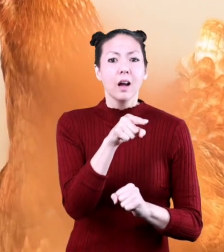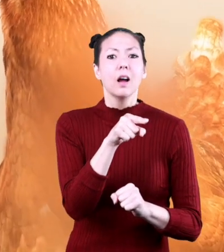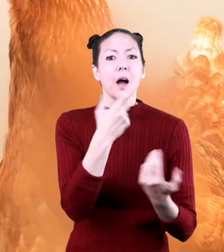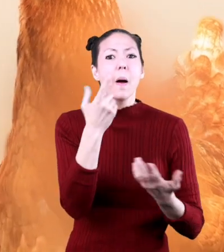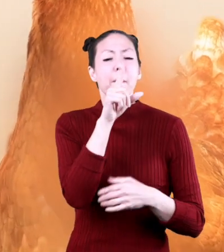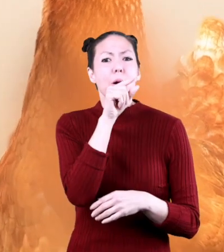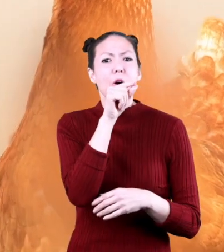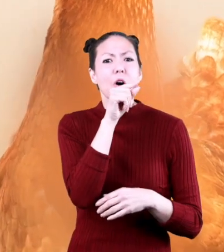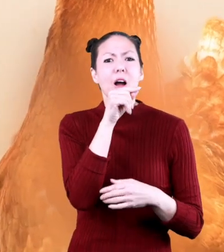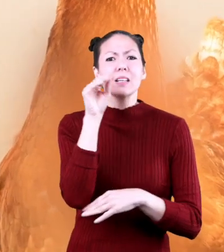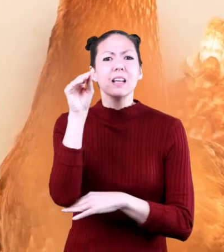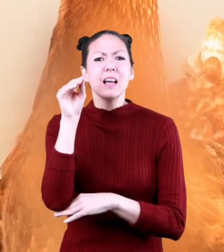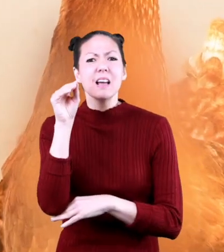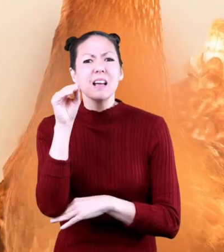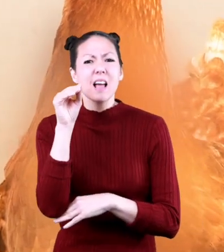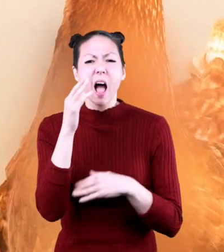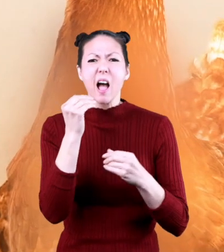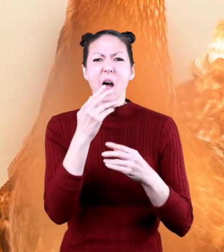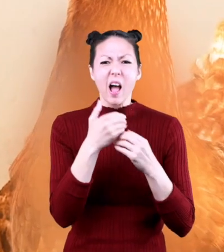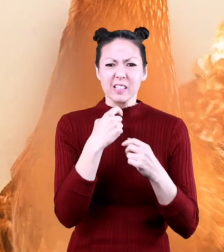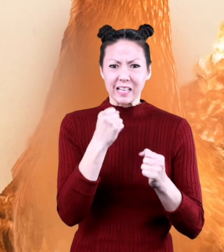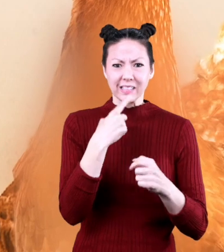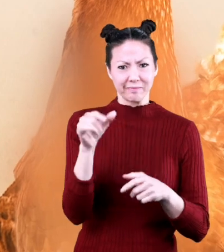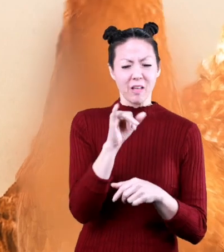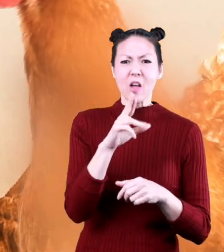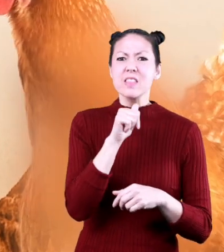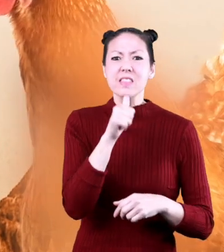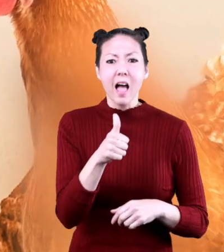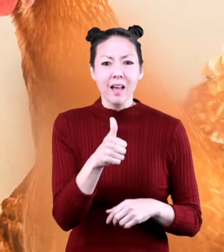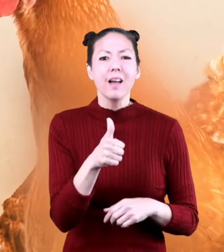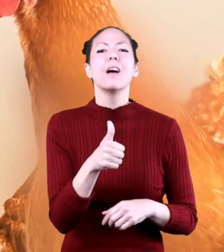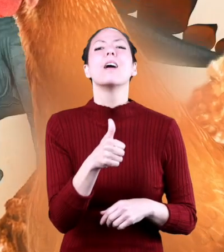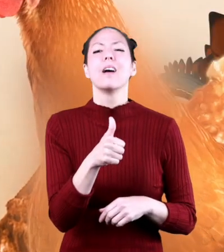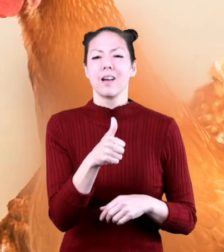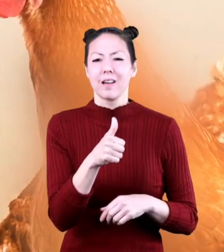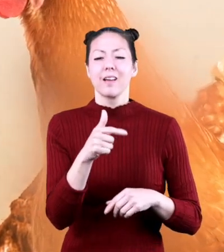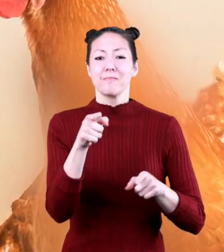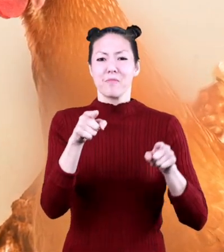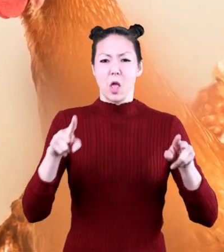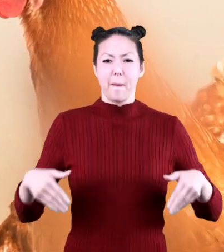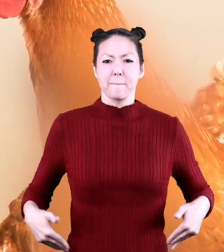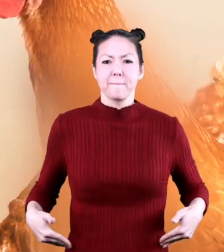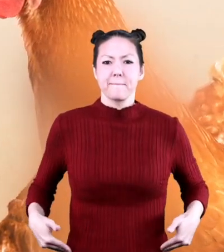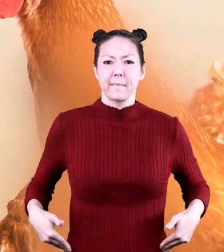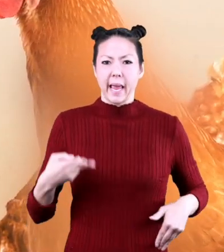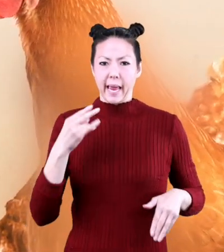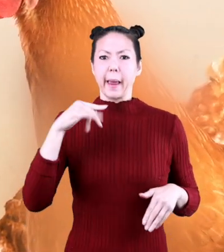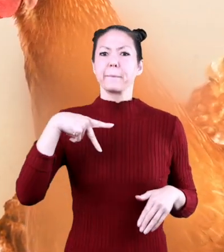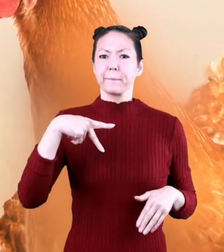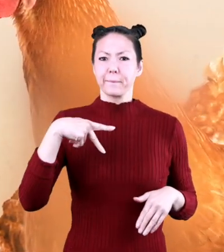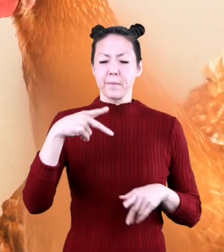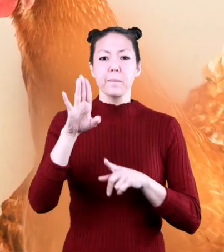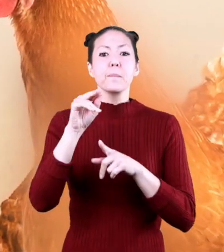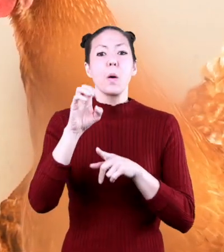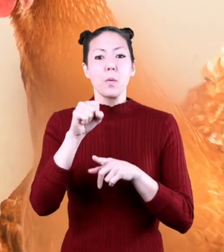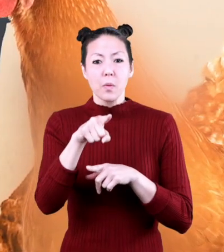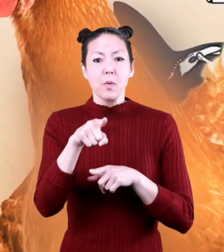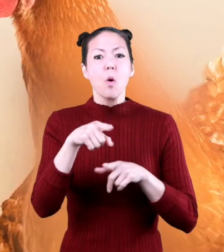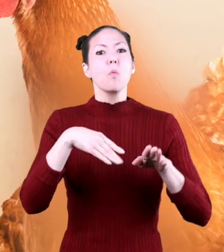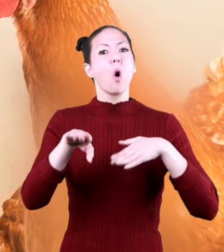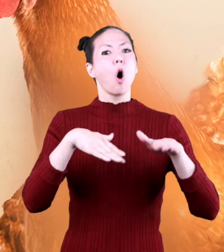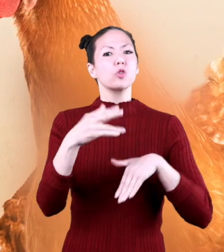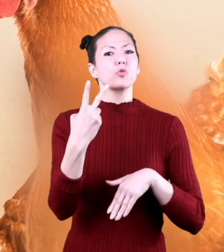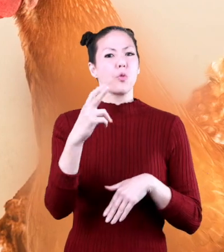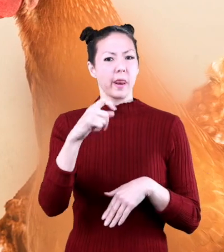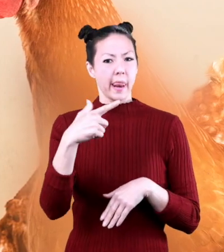how you can tell which dinosaurs are like birds and which aren't it all comes down to their hip bones dinosaurs